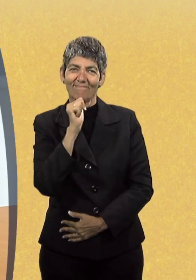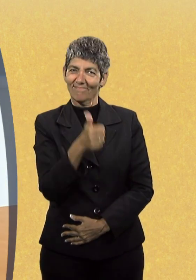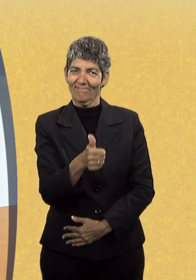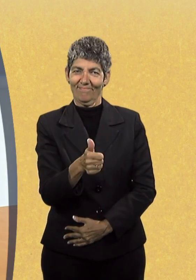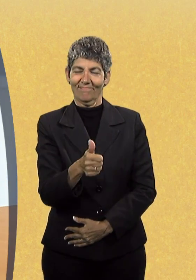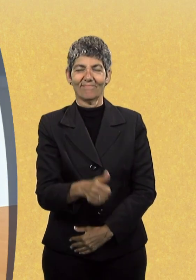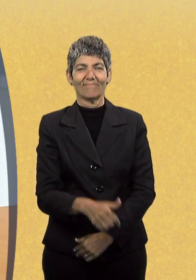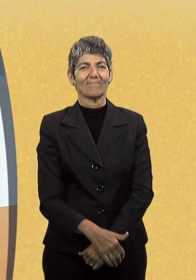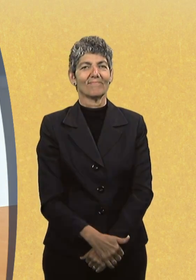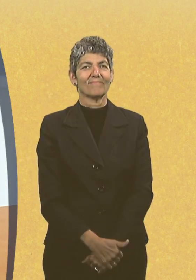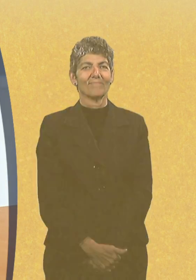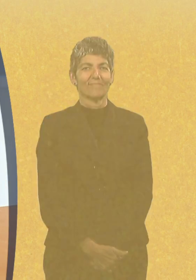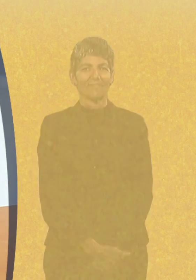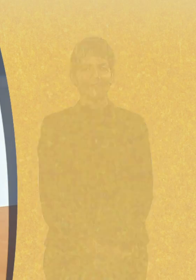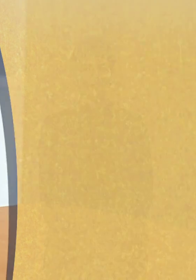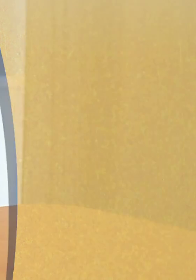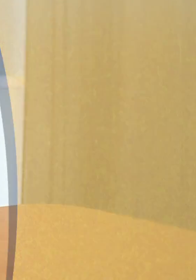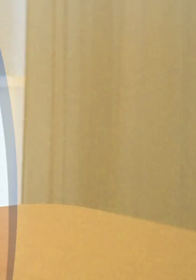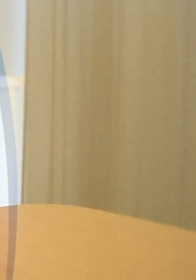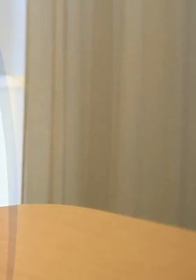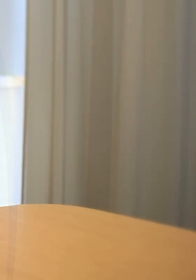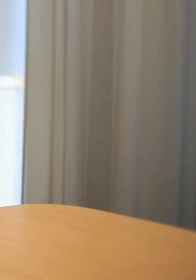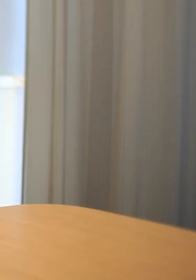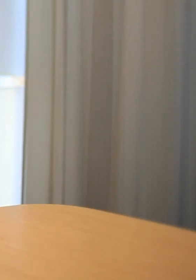not our biological human brain.